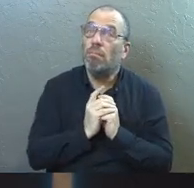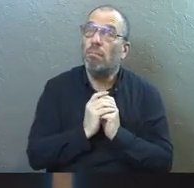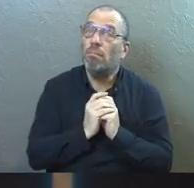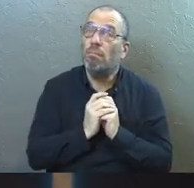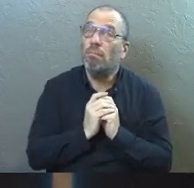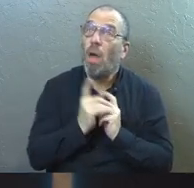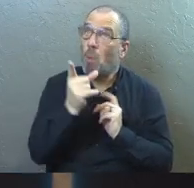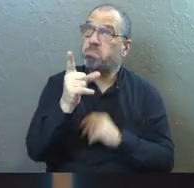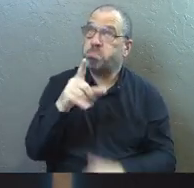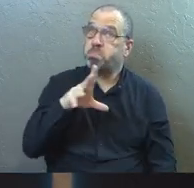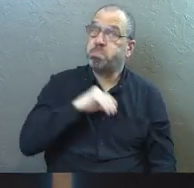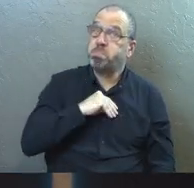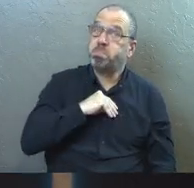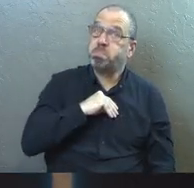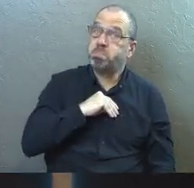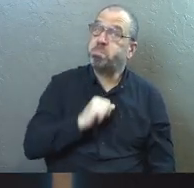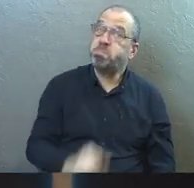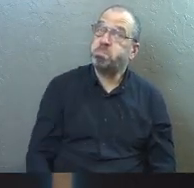He might be okay with that.